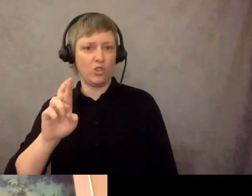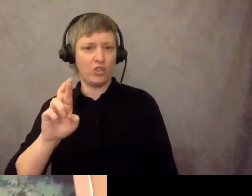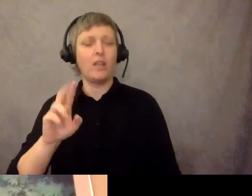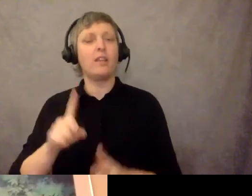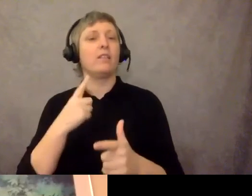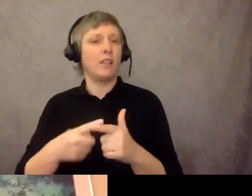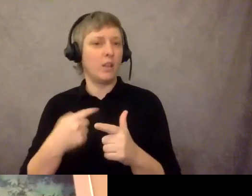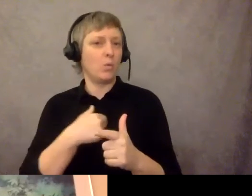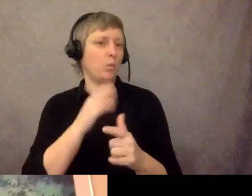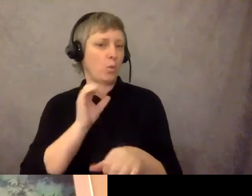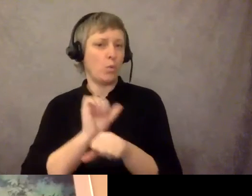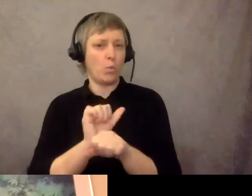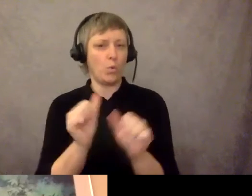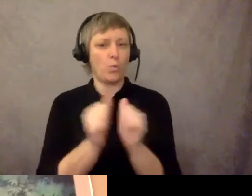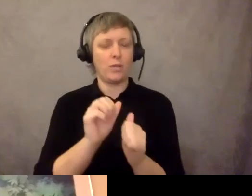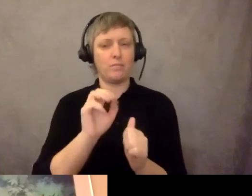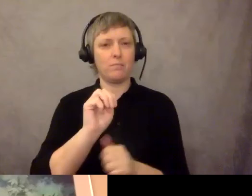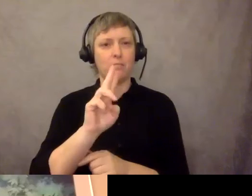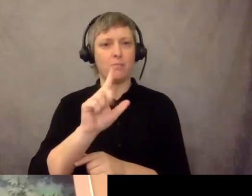administer the election.